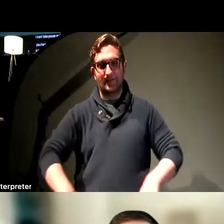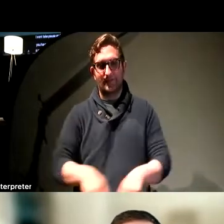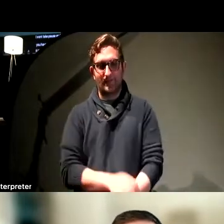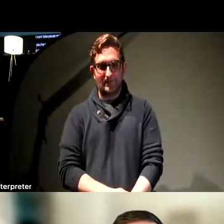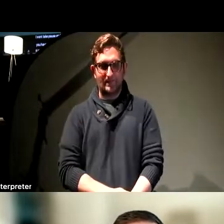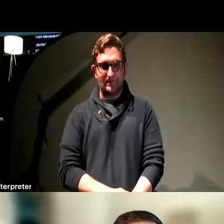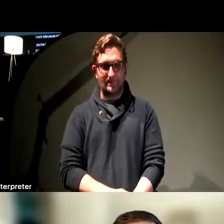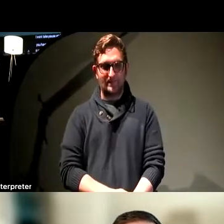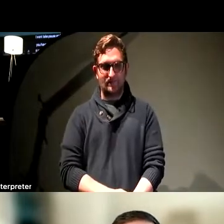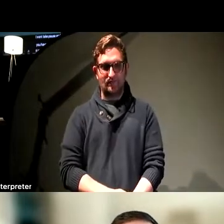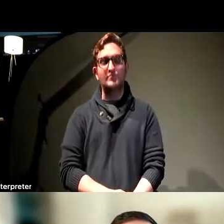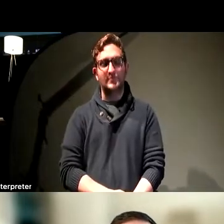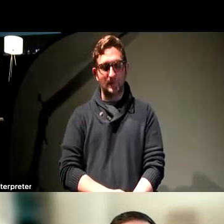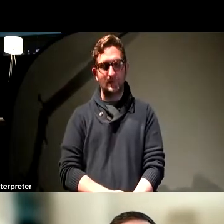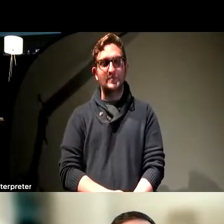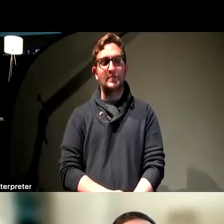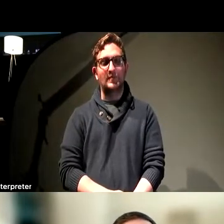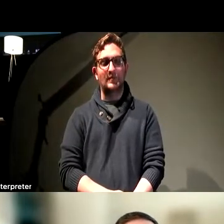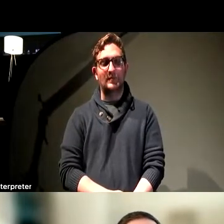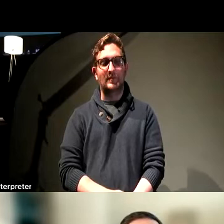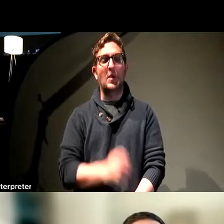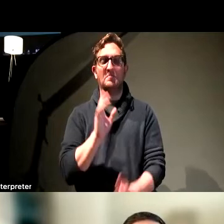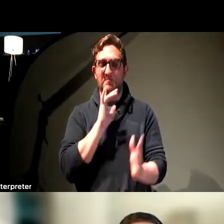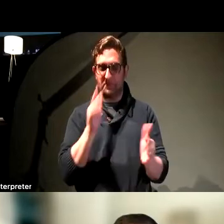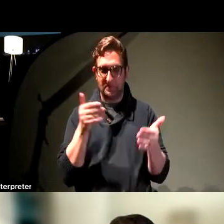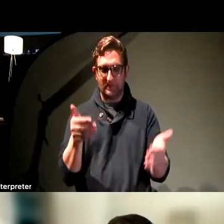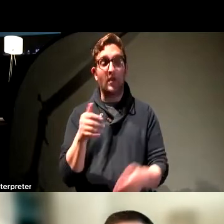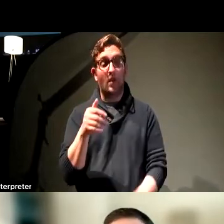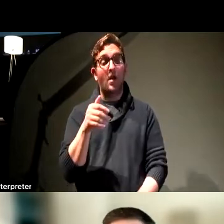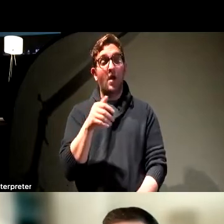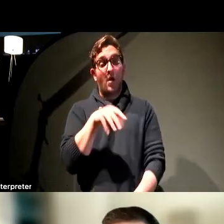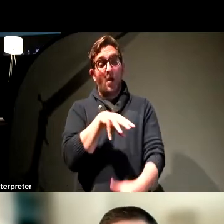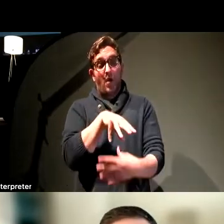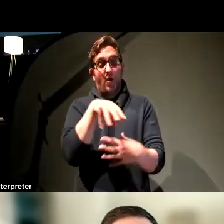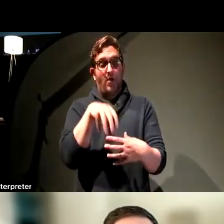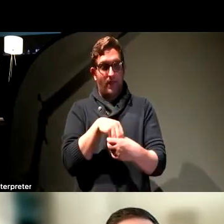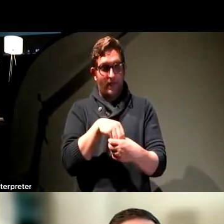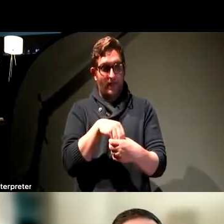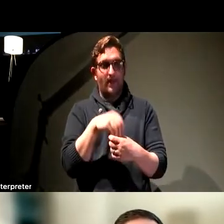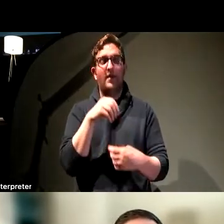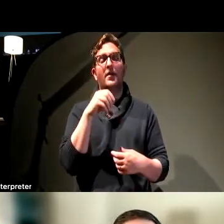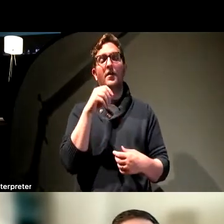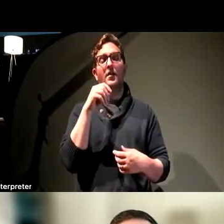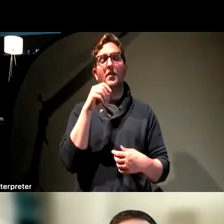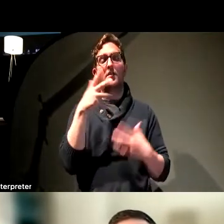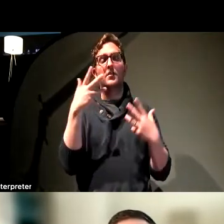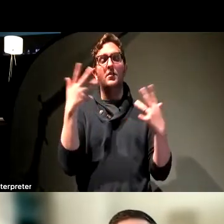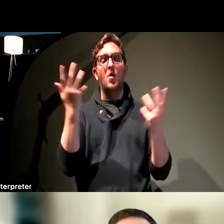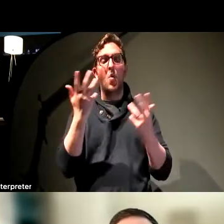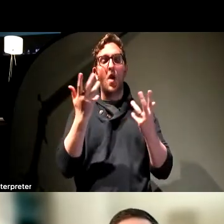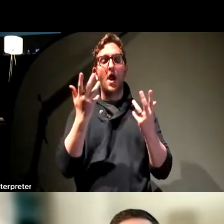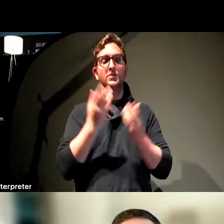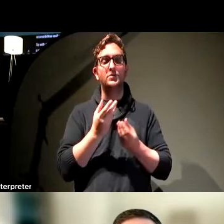Okay, very good. So with all that kind of stage setting, what does a more accessible thing